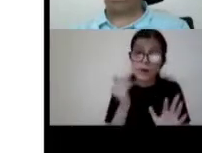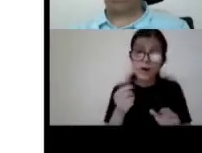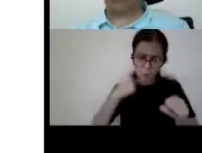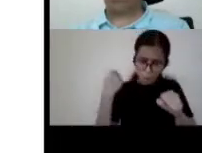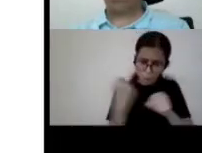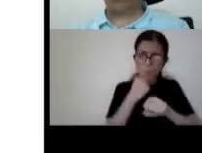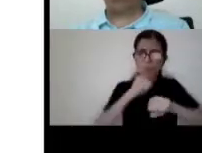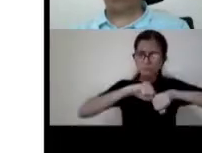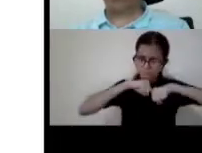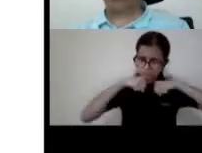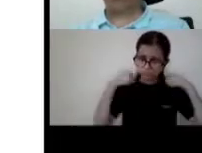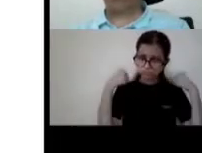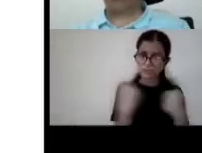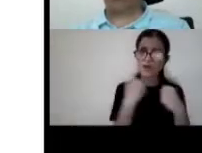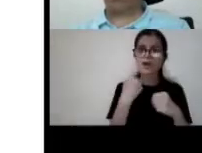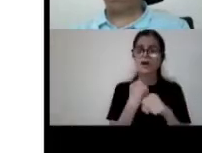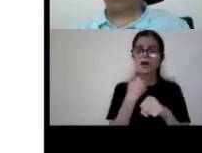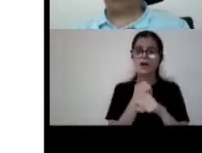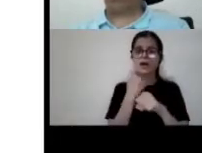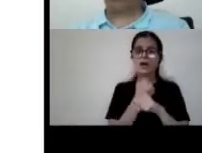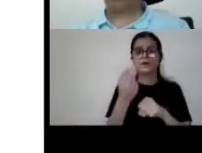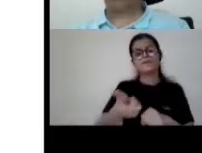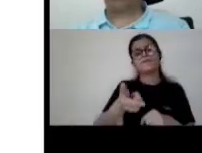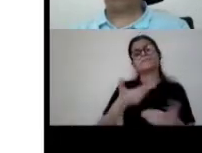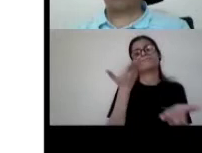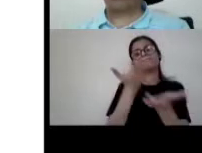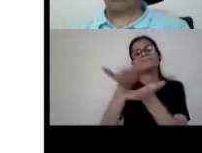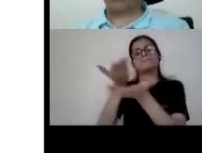uh for the implementation